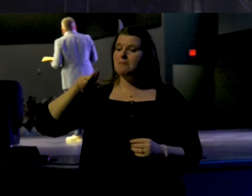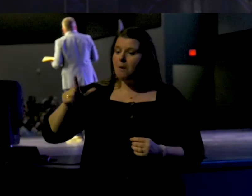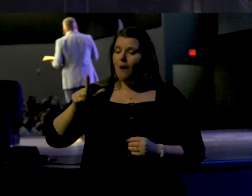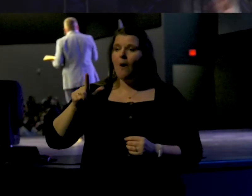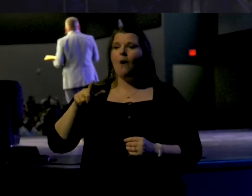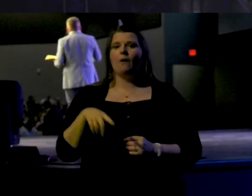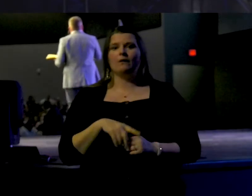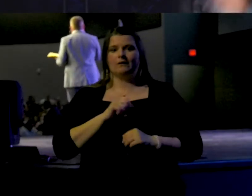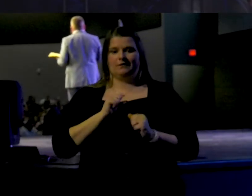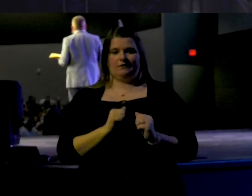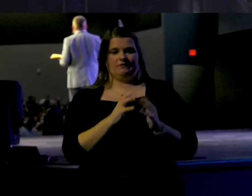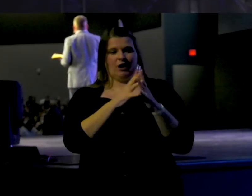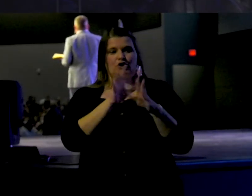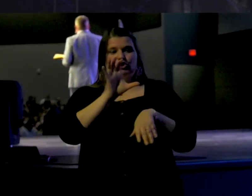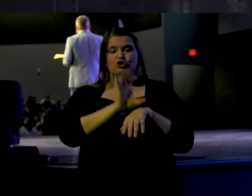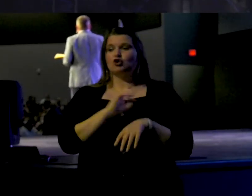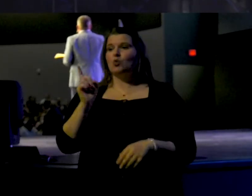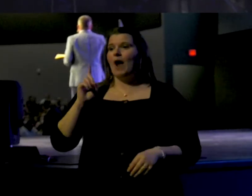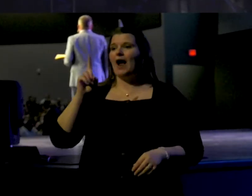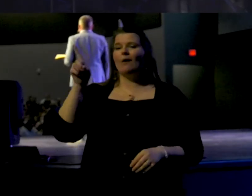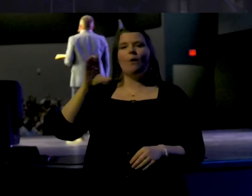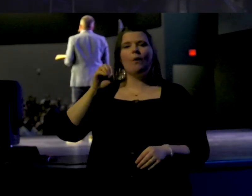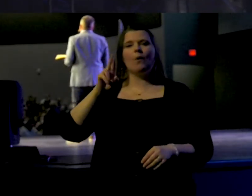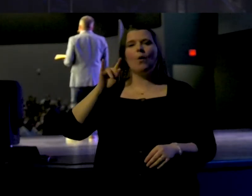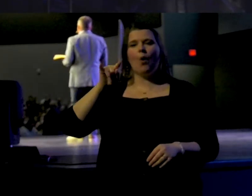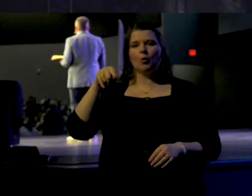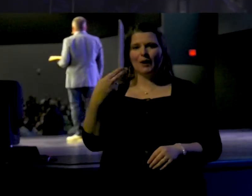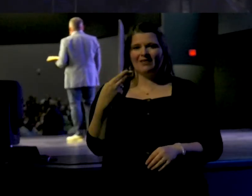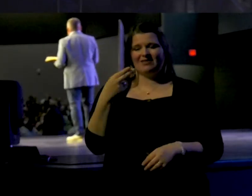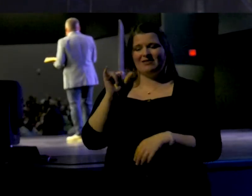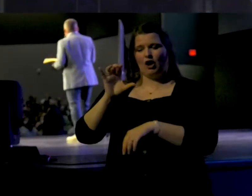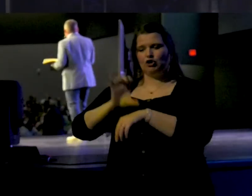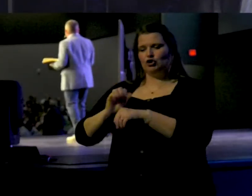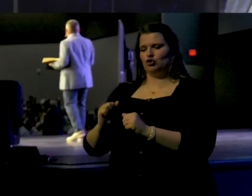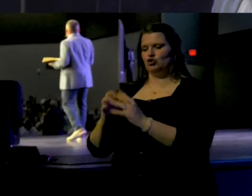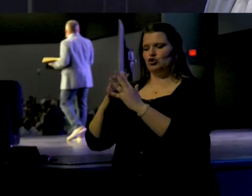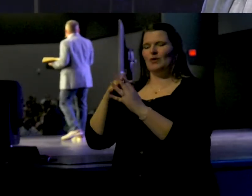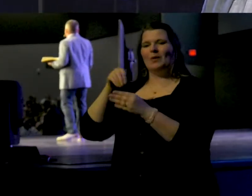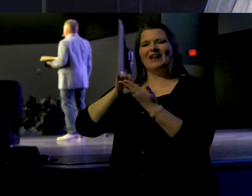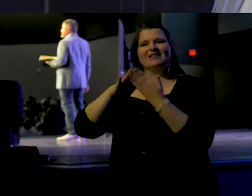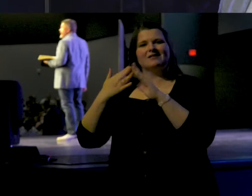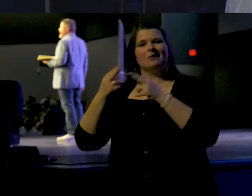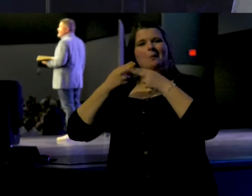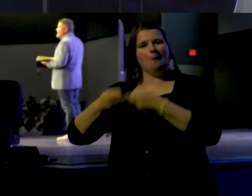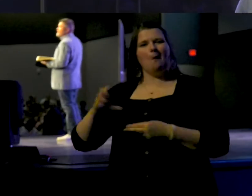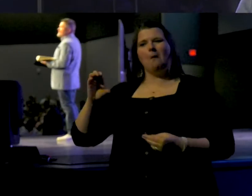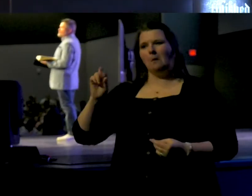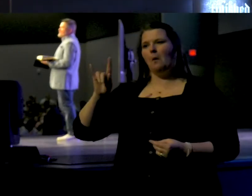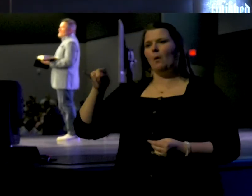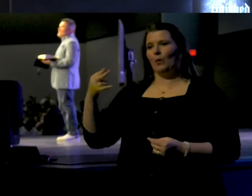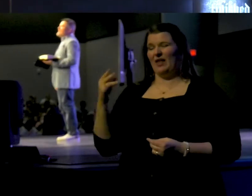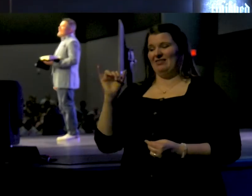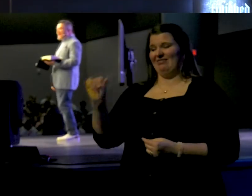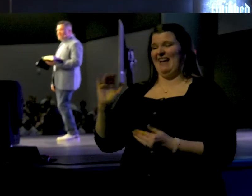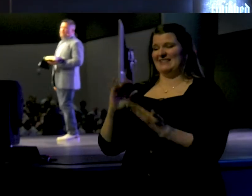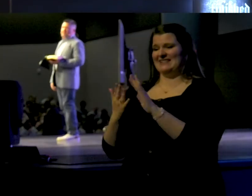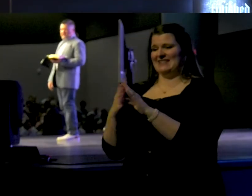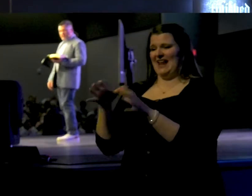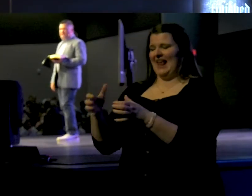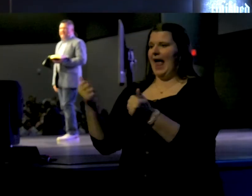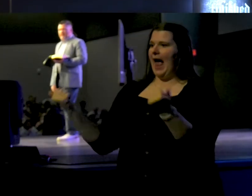founded the church in Corinth. The church in Corinth was in a city called Corinth. And in that city,